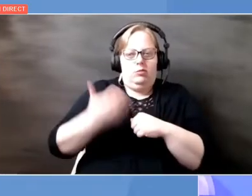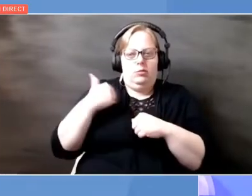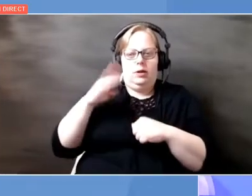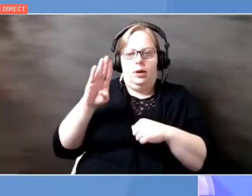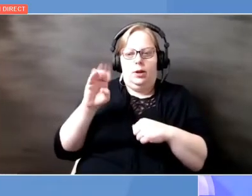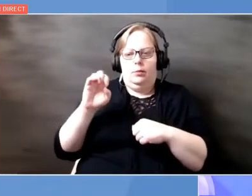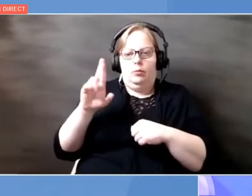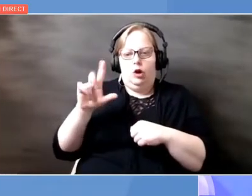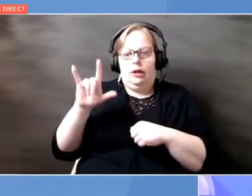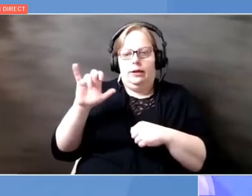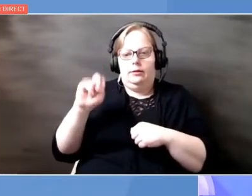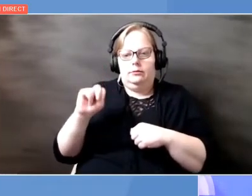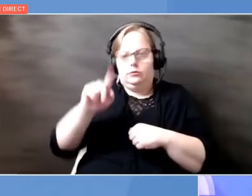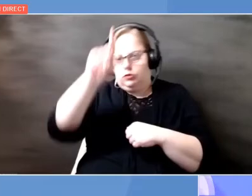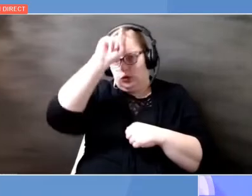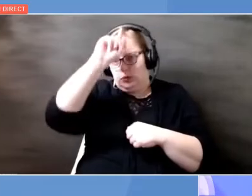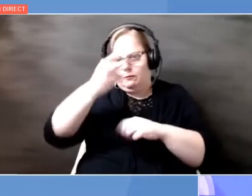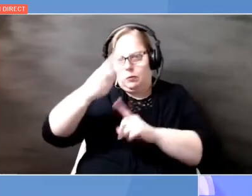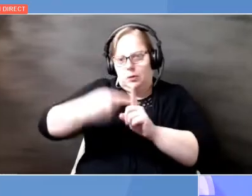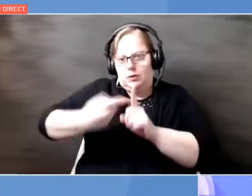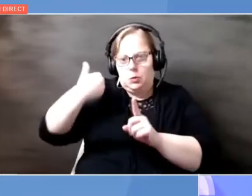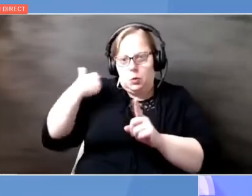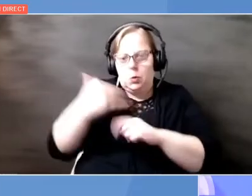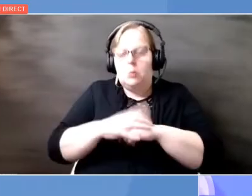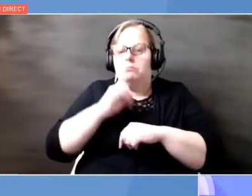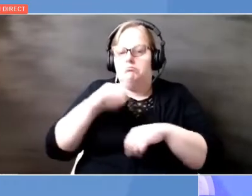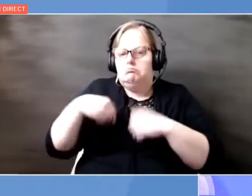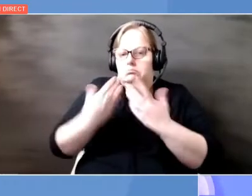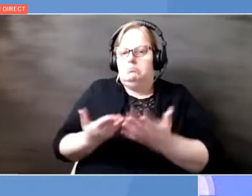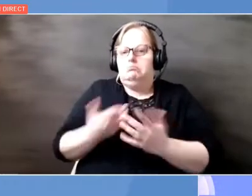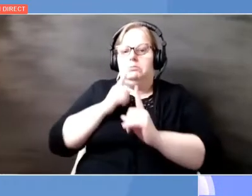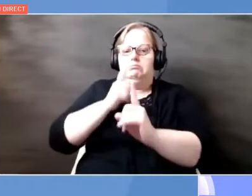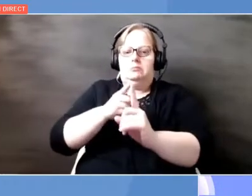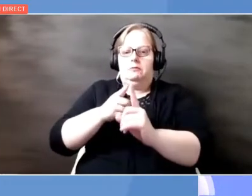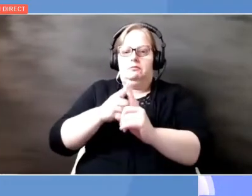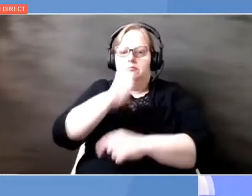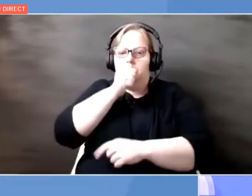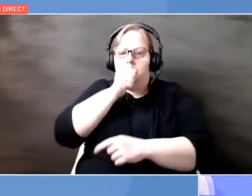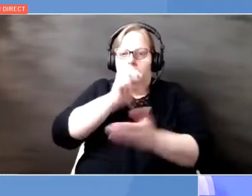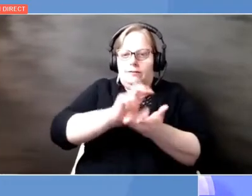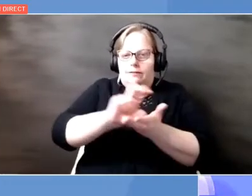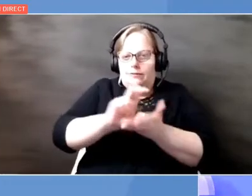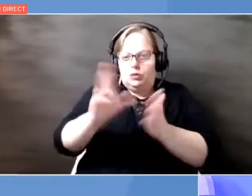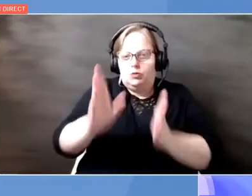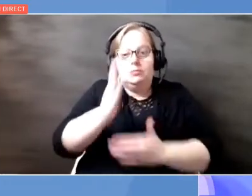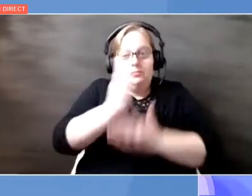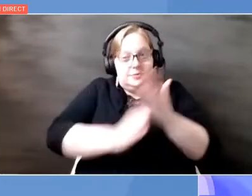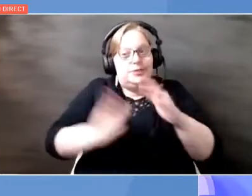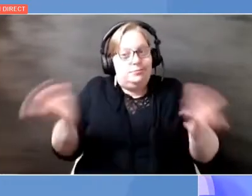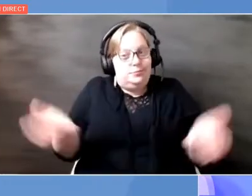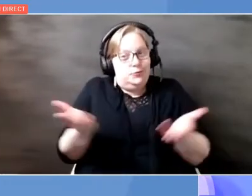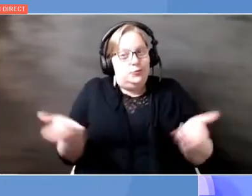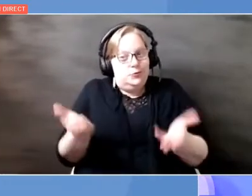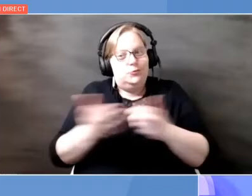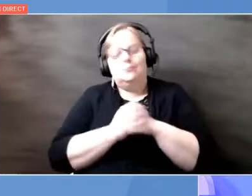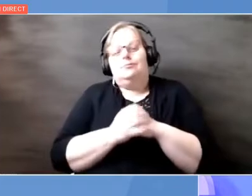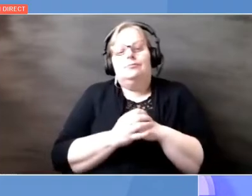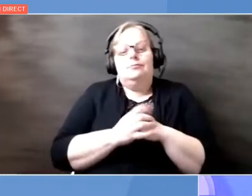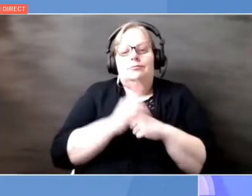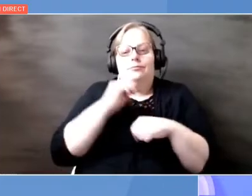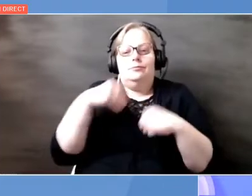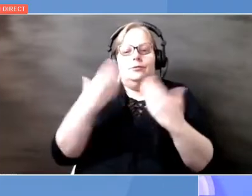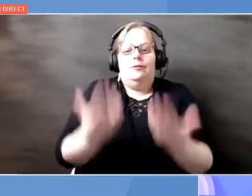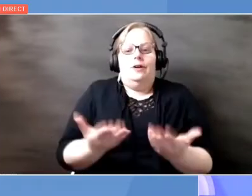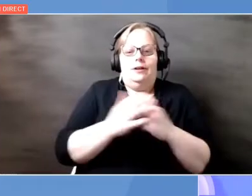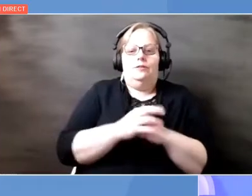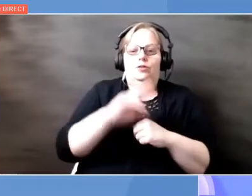months ago, I provided the target to the private investors, some of them are in the room, of $2 per kilogram for hydrogen.